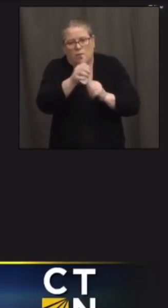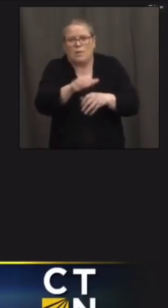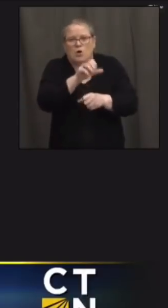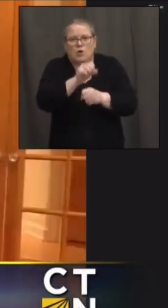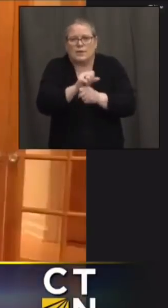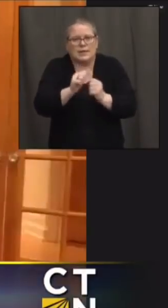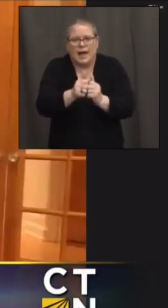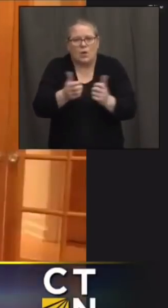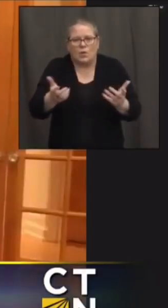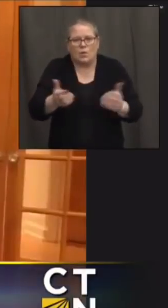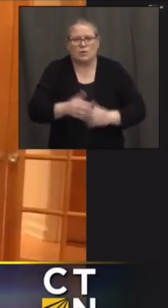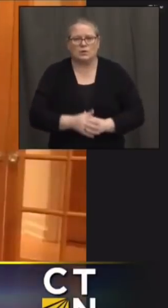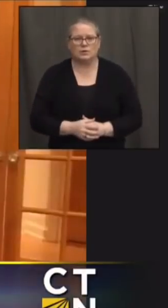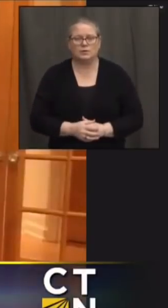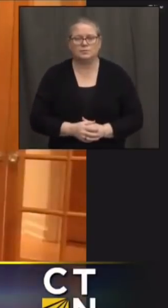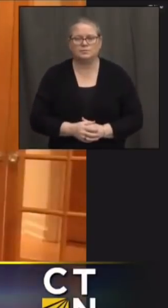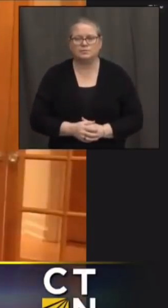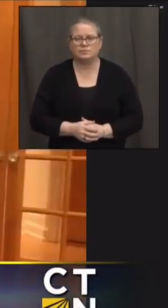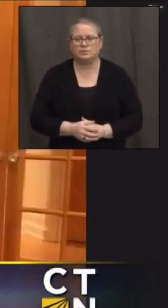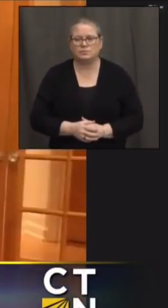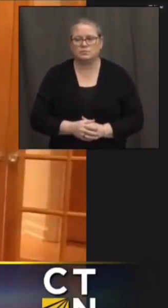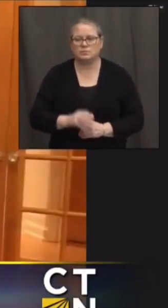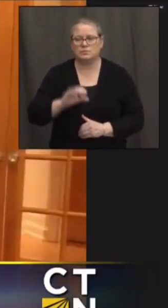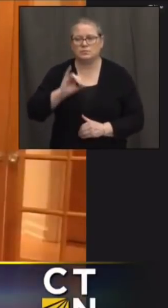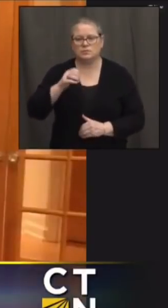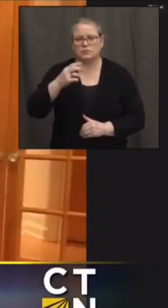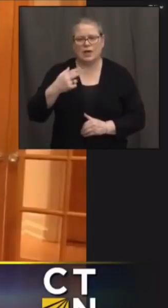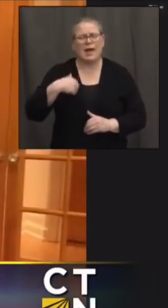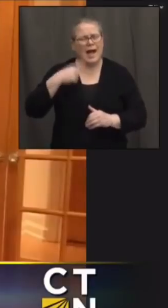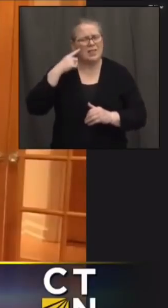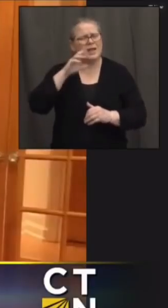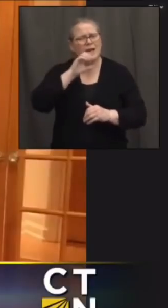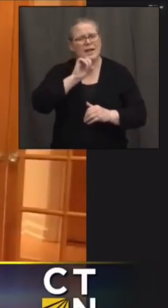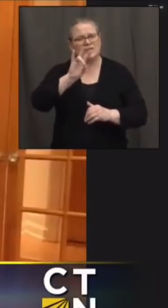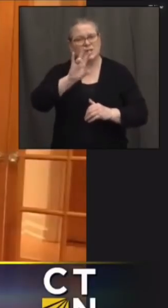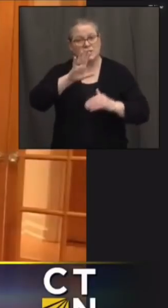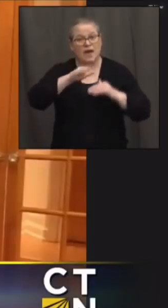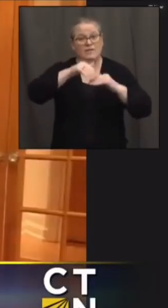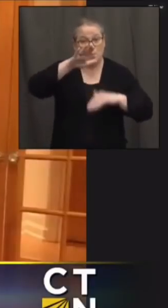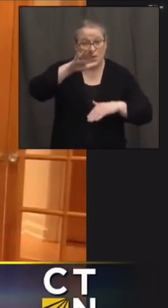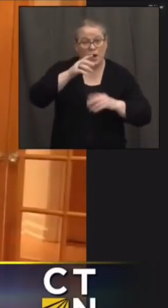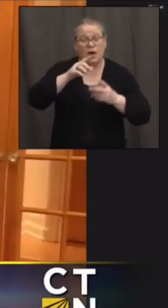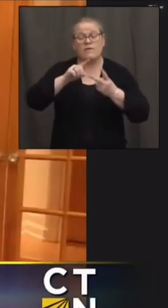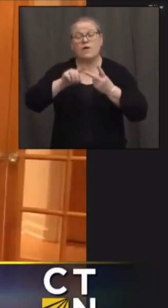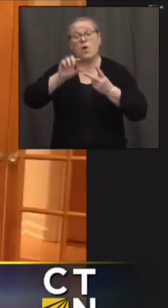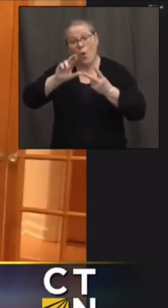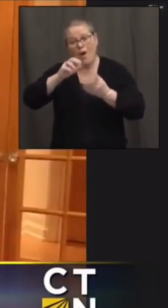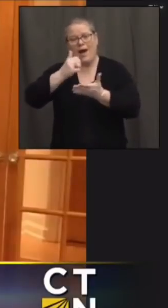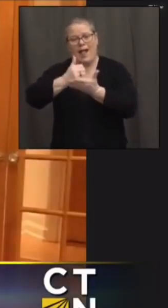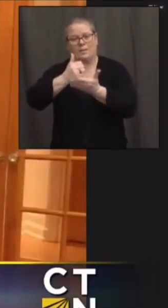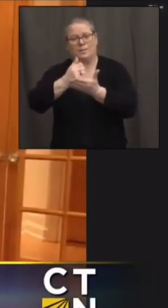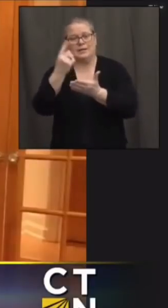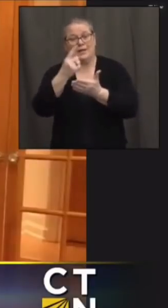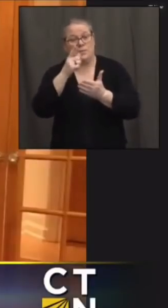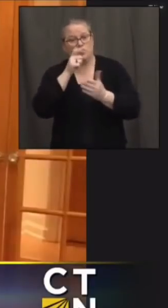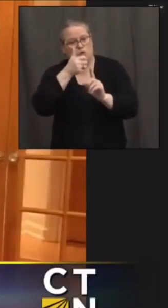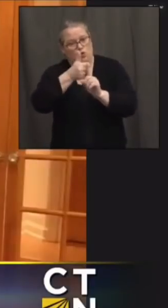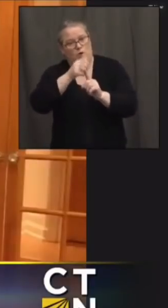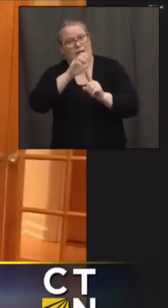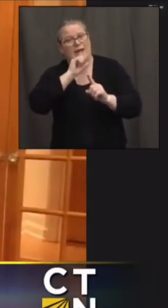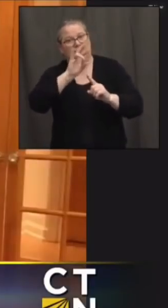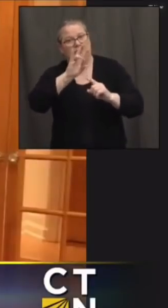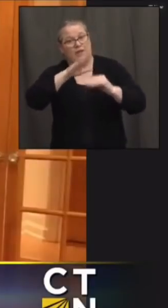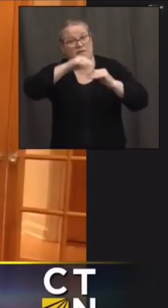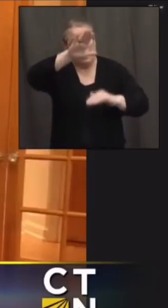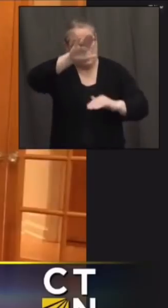yeah no i i think the chart said that you know either for 75 or above or if you're helping someone who's 75 and above you're making an appointment for